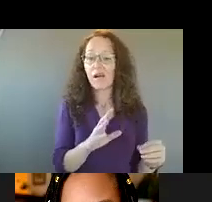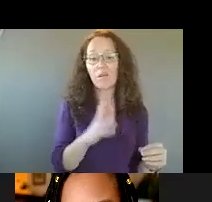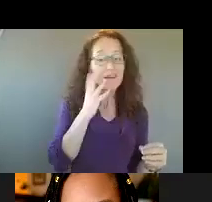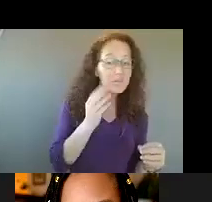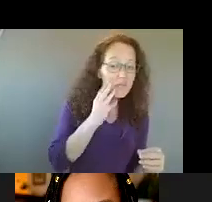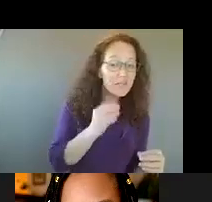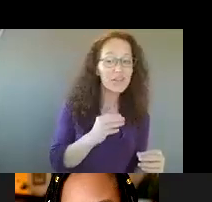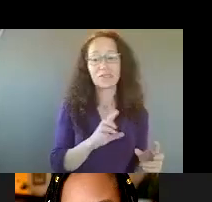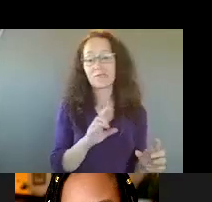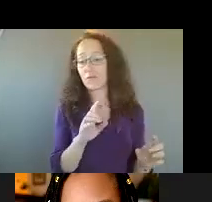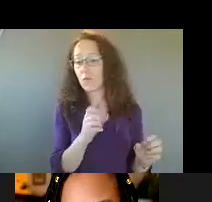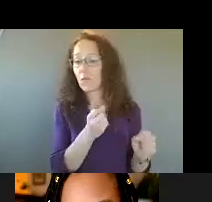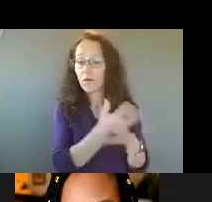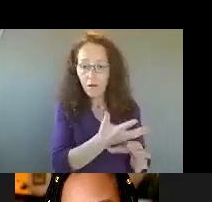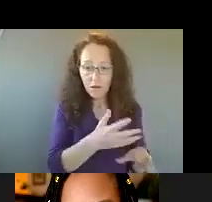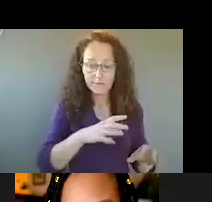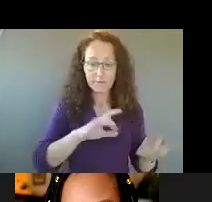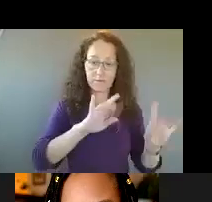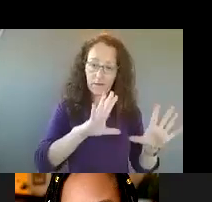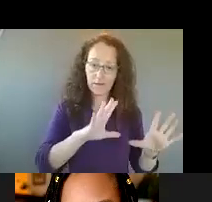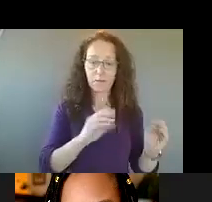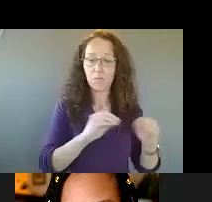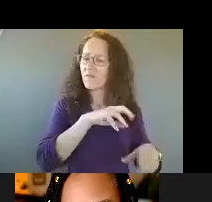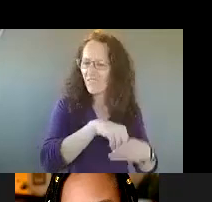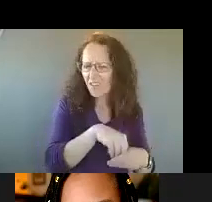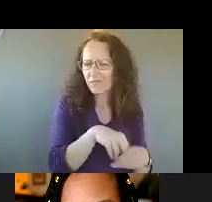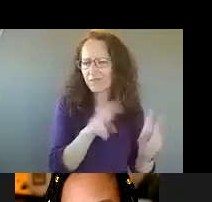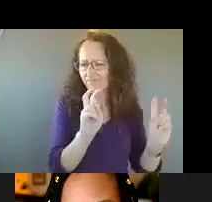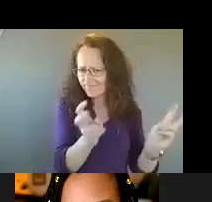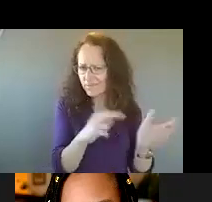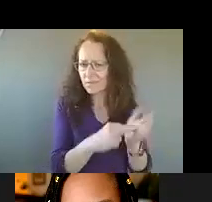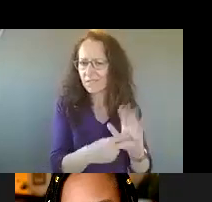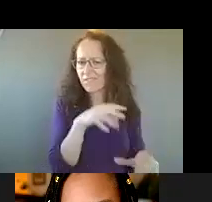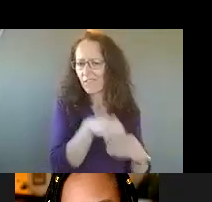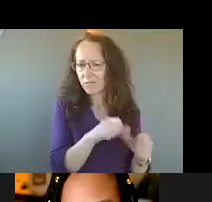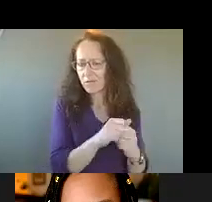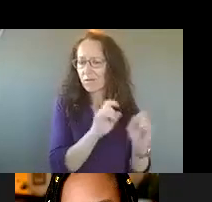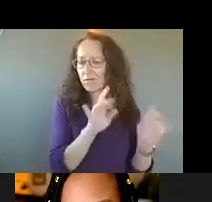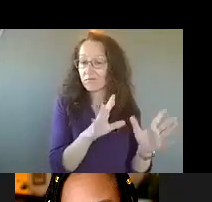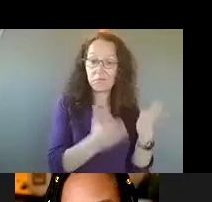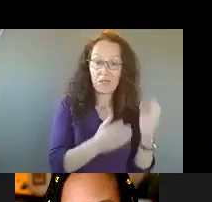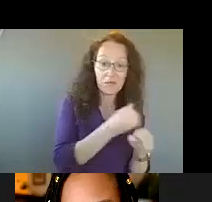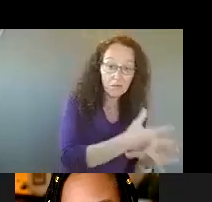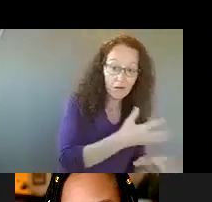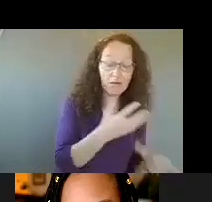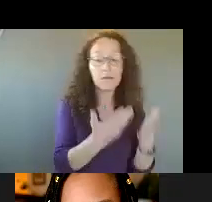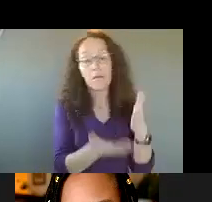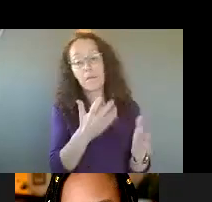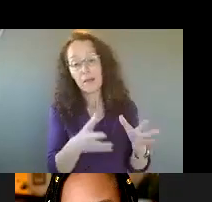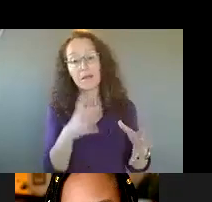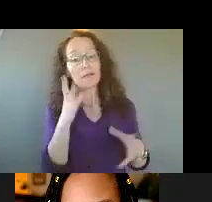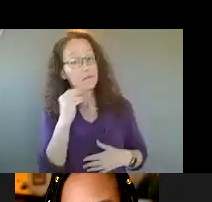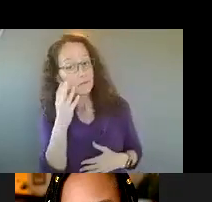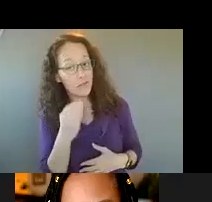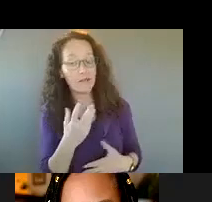predisposition potentially to involvement with violence, whether that be as a perpetrator, a victim, or both. And so we want to concentrate on